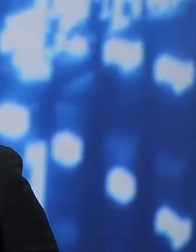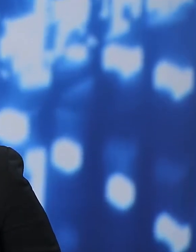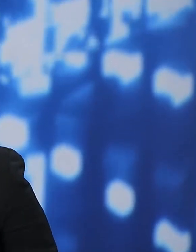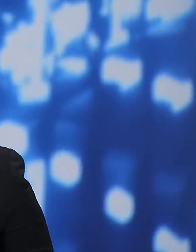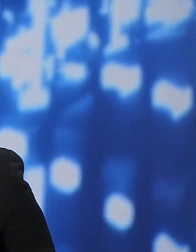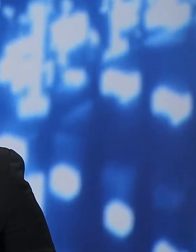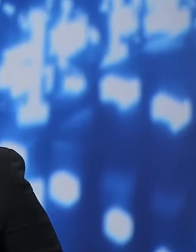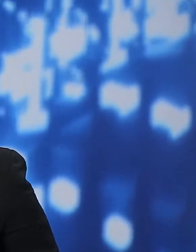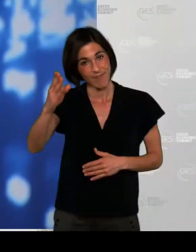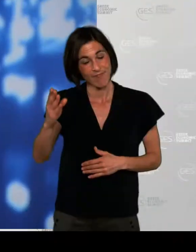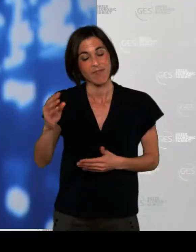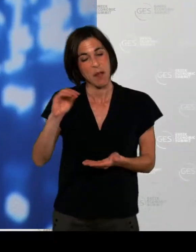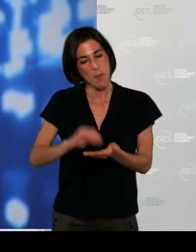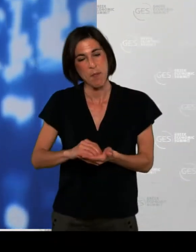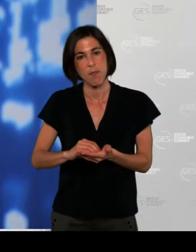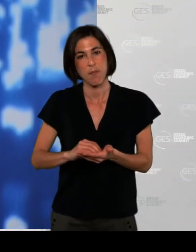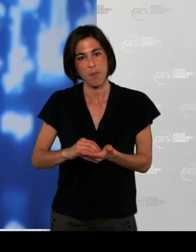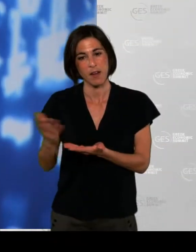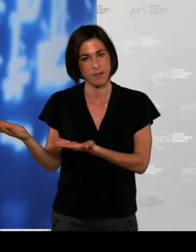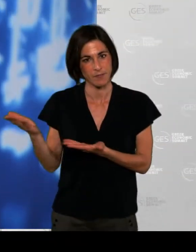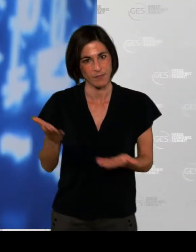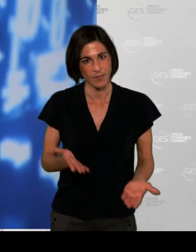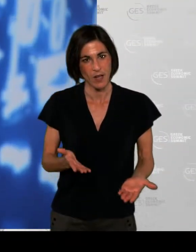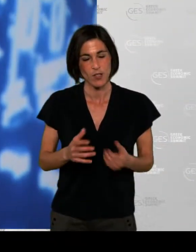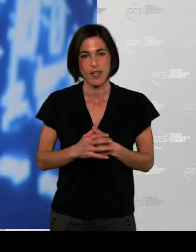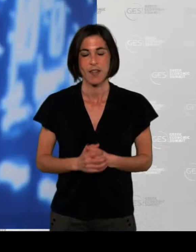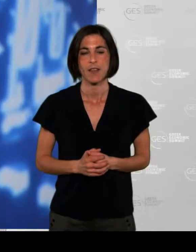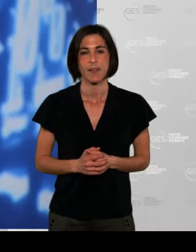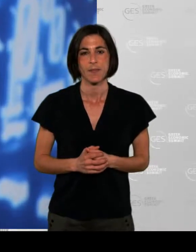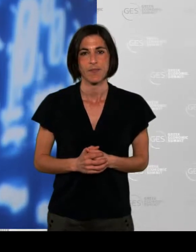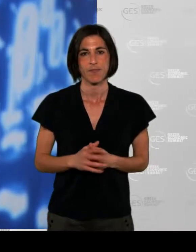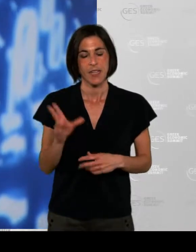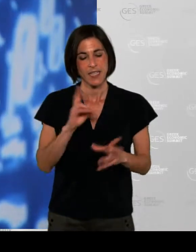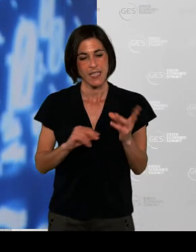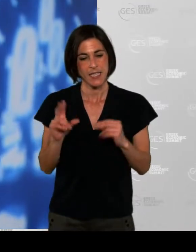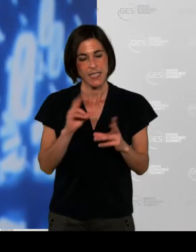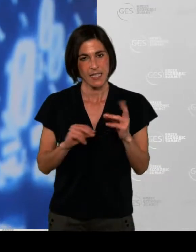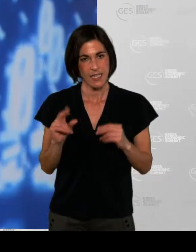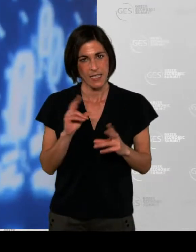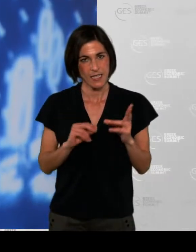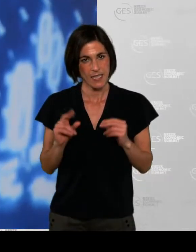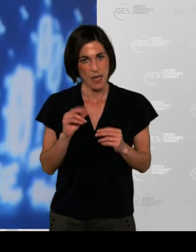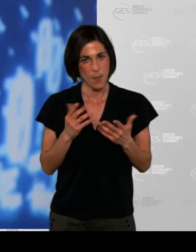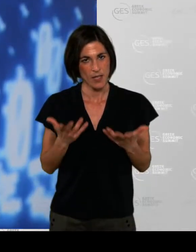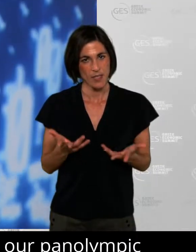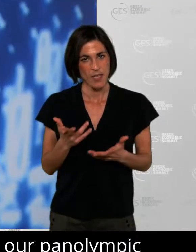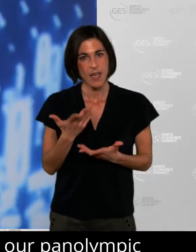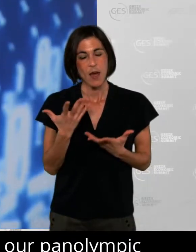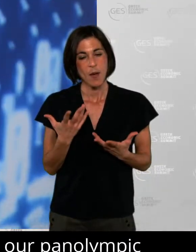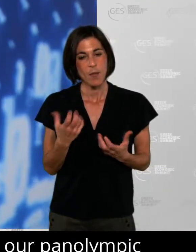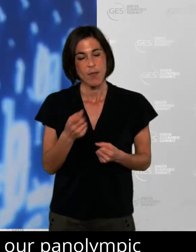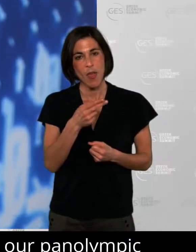Hello and welcome, Kalisperasas. Welcome to our panel discussion concerning creating people's advantage and the future of work.